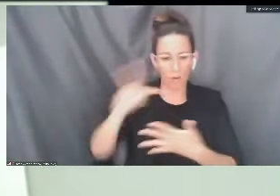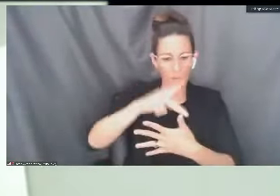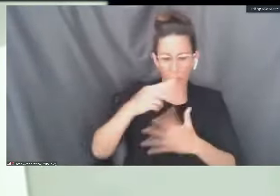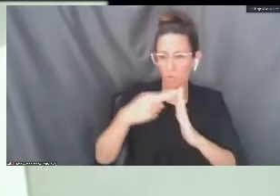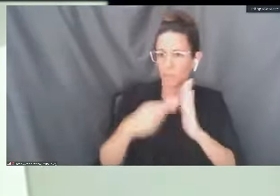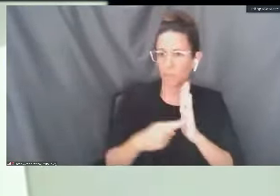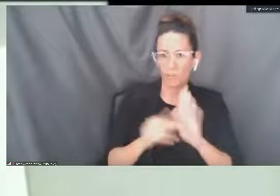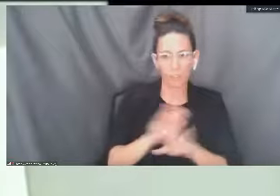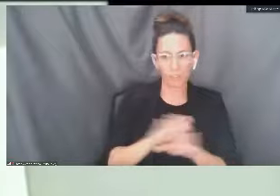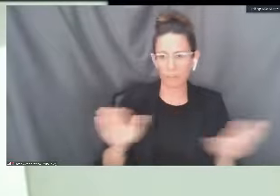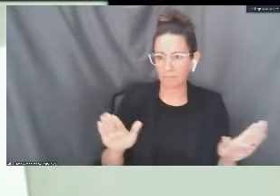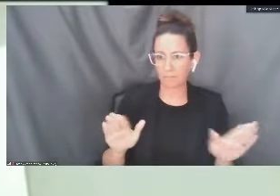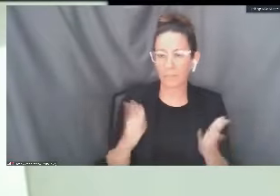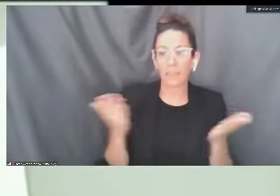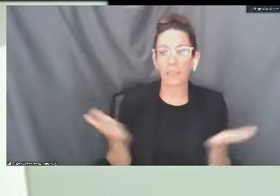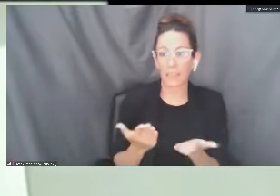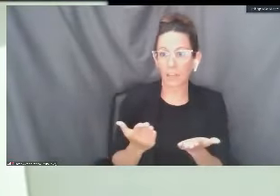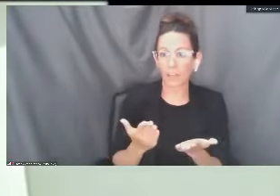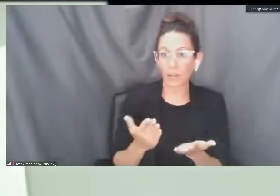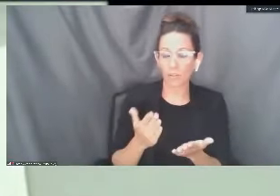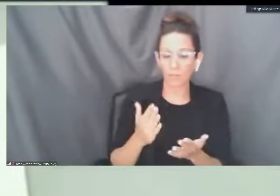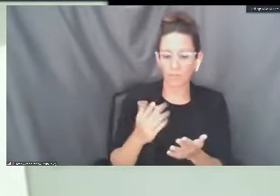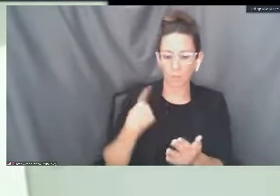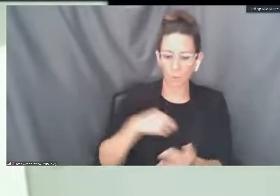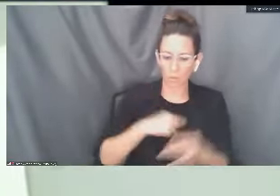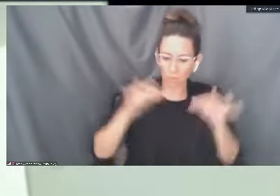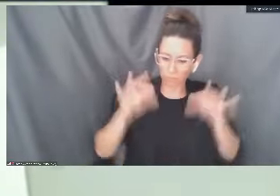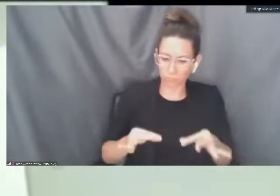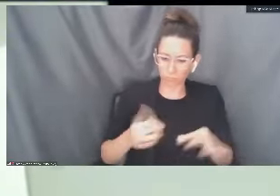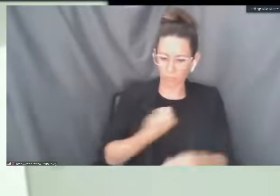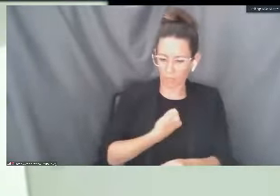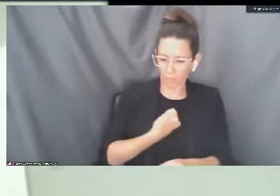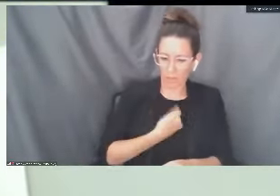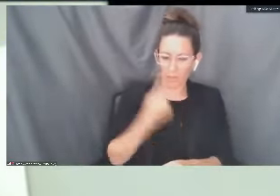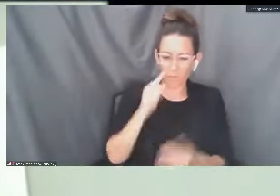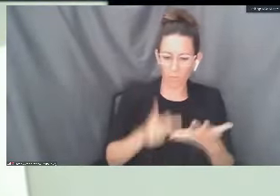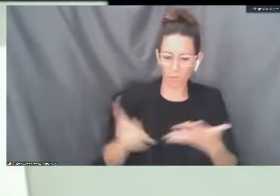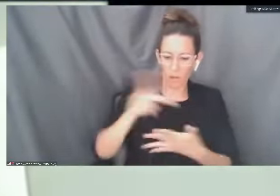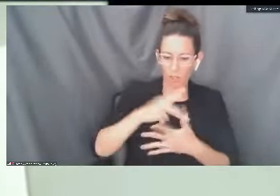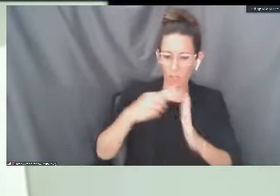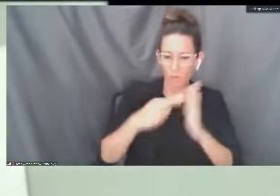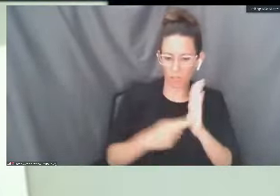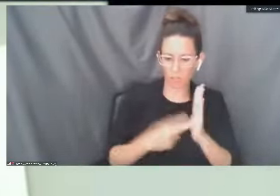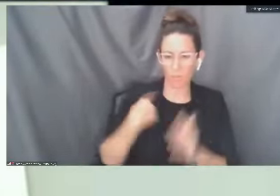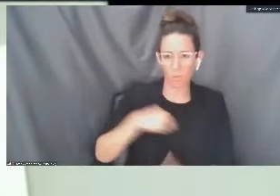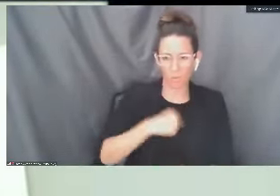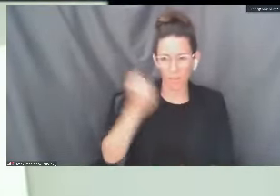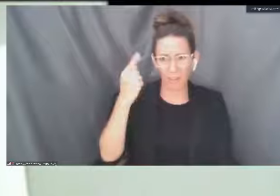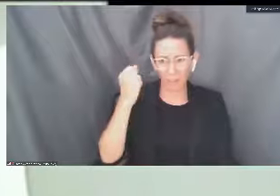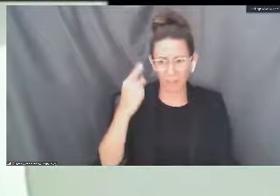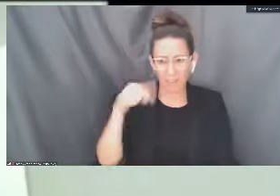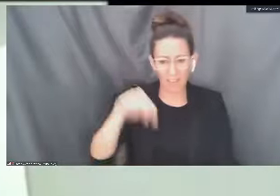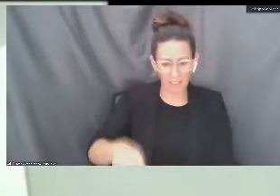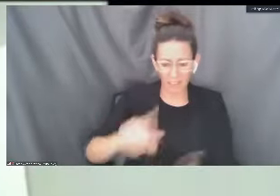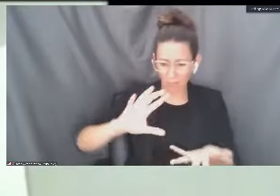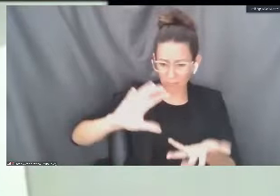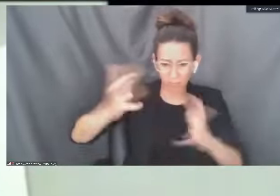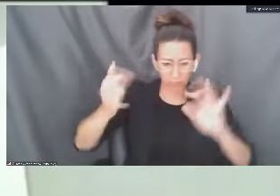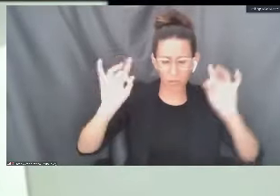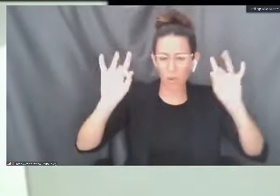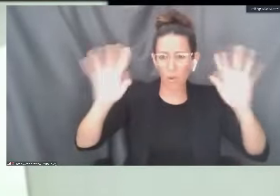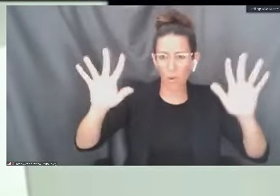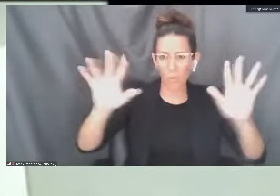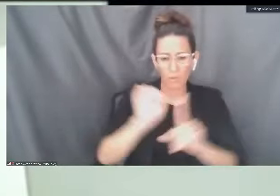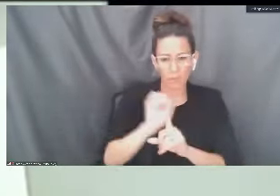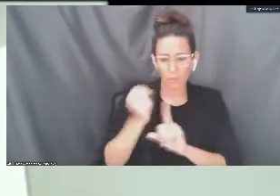registration at Long Beach City College is established locally, and we understand that we are in the midst of a pandemic. And so we will not